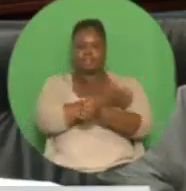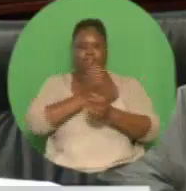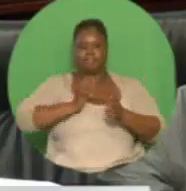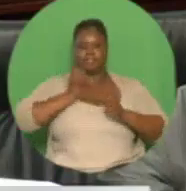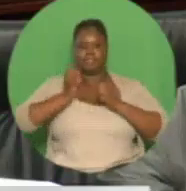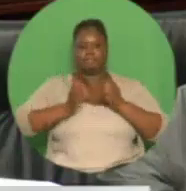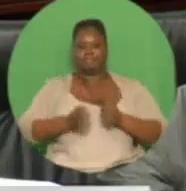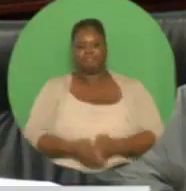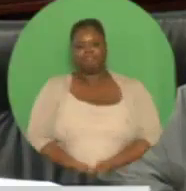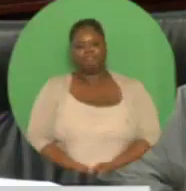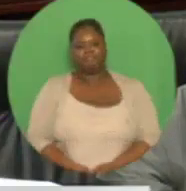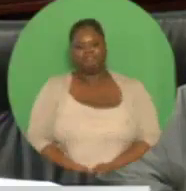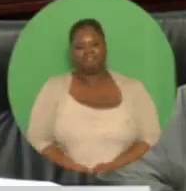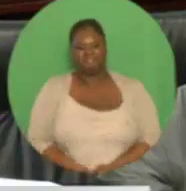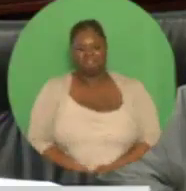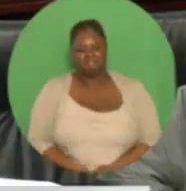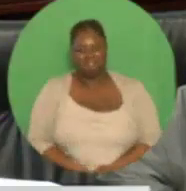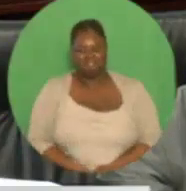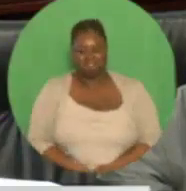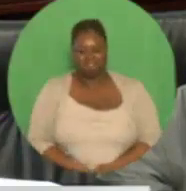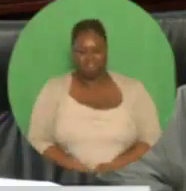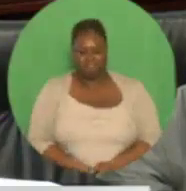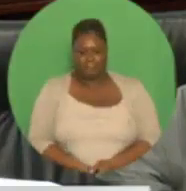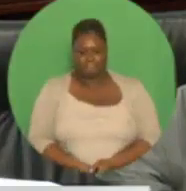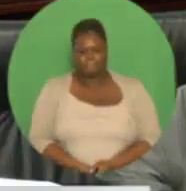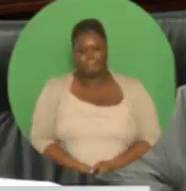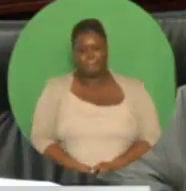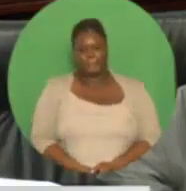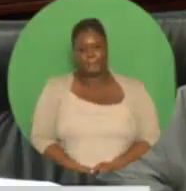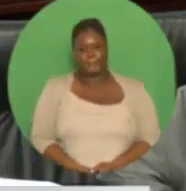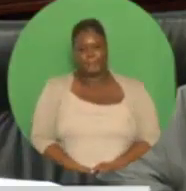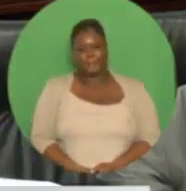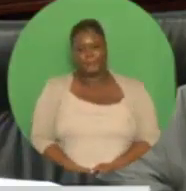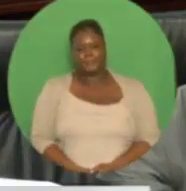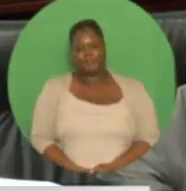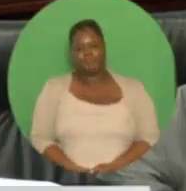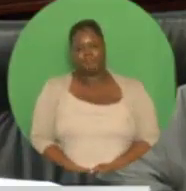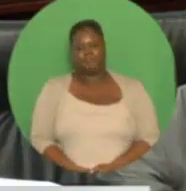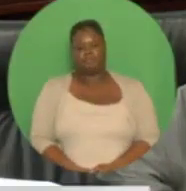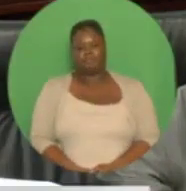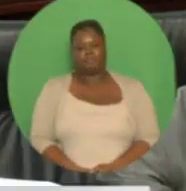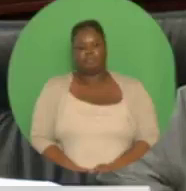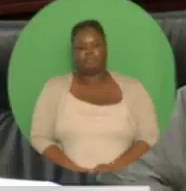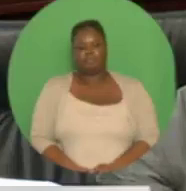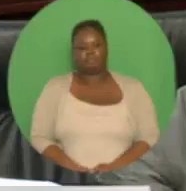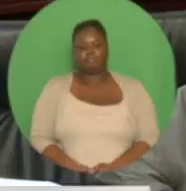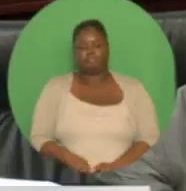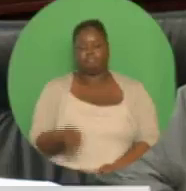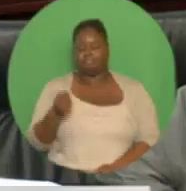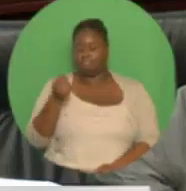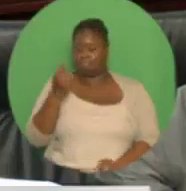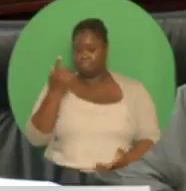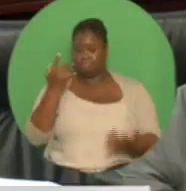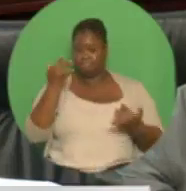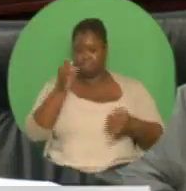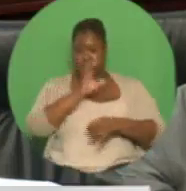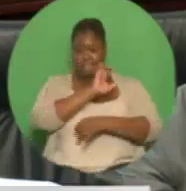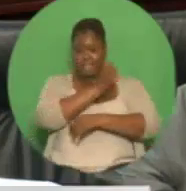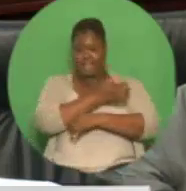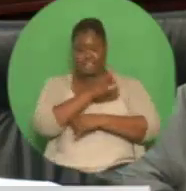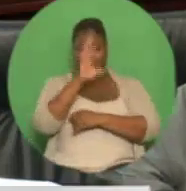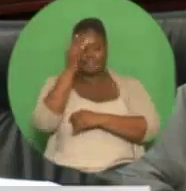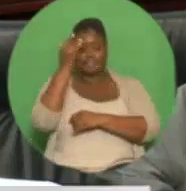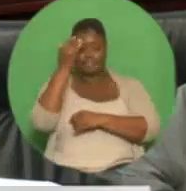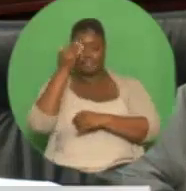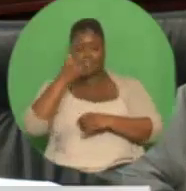Recent developments within the energy sector, including the gas agreement with Venezuela, expanded exploration and production activities via